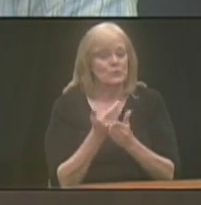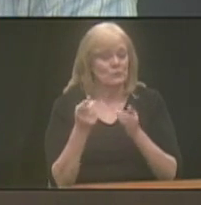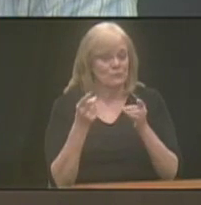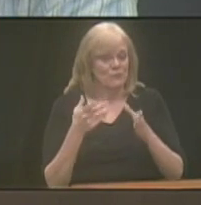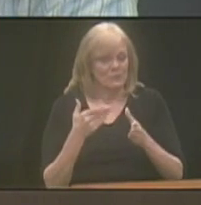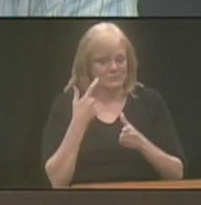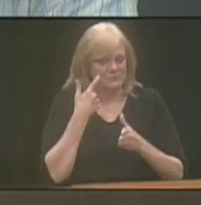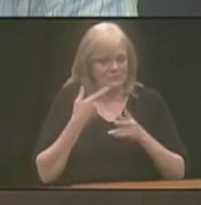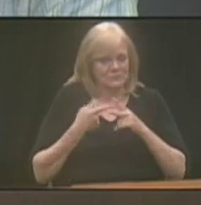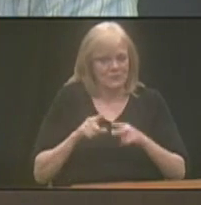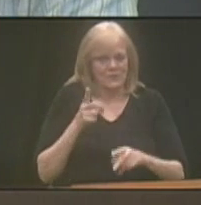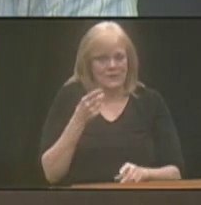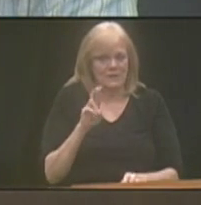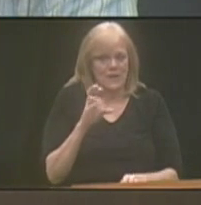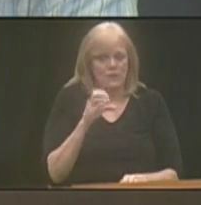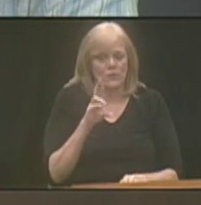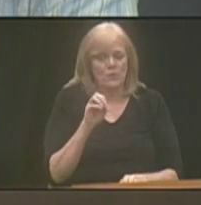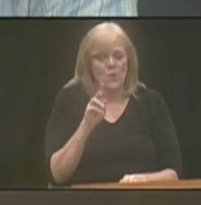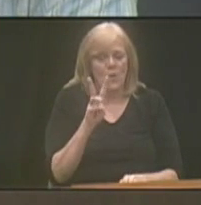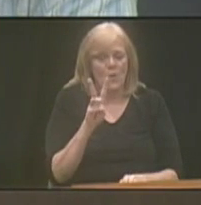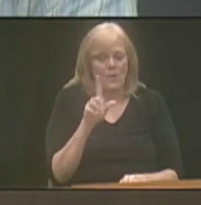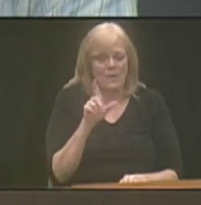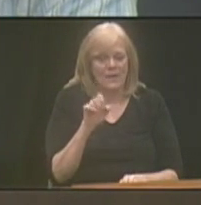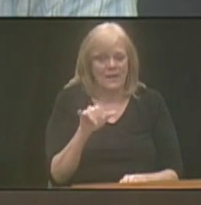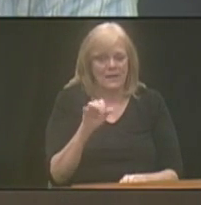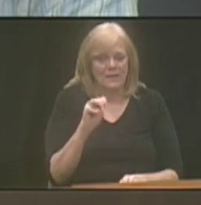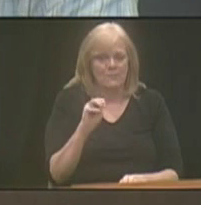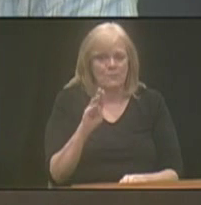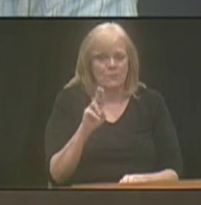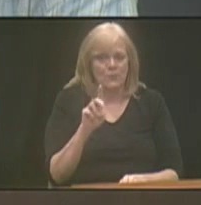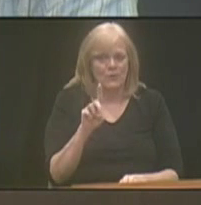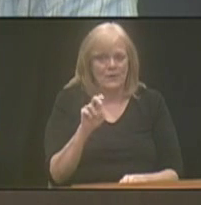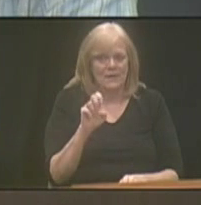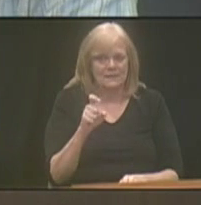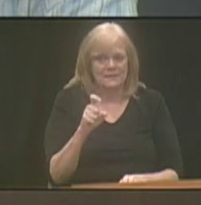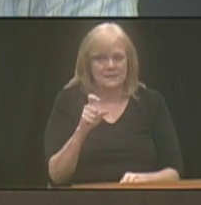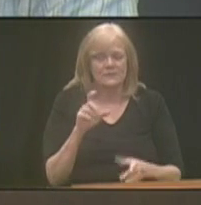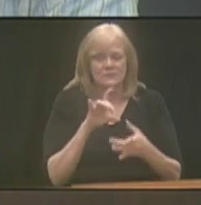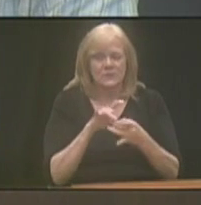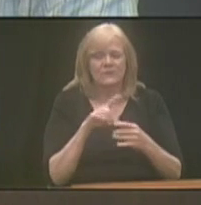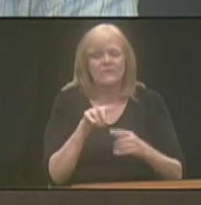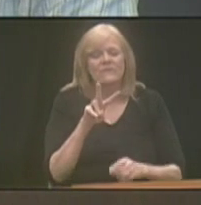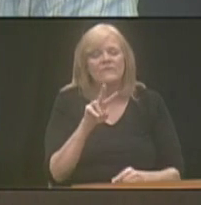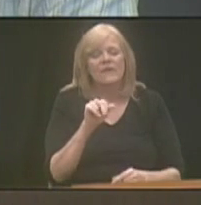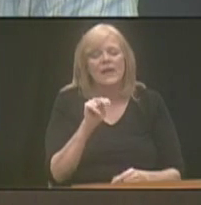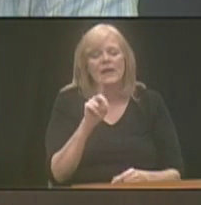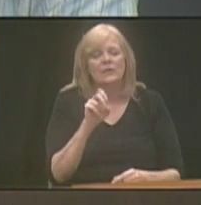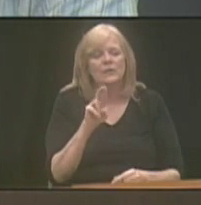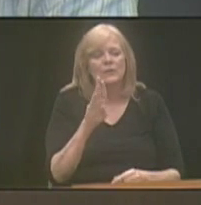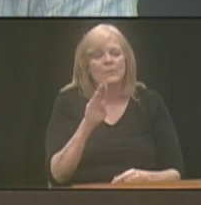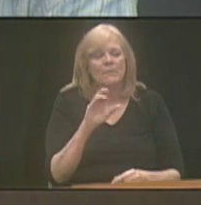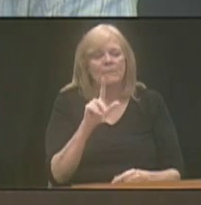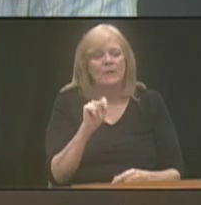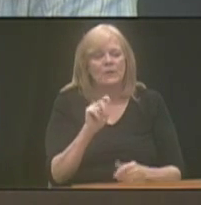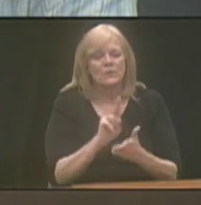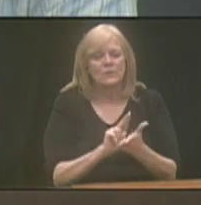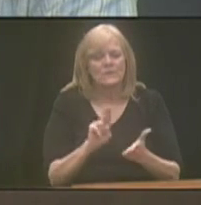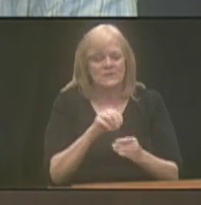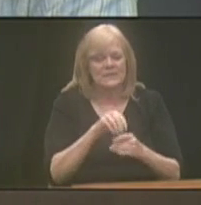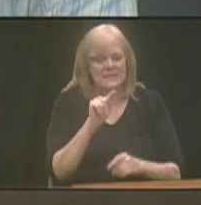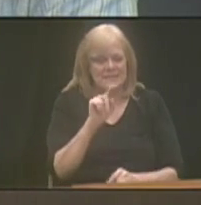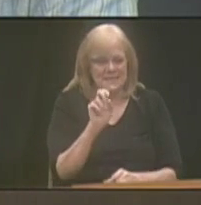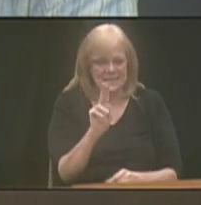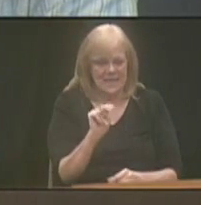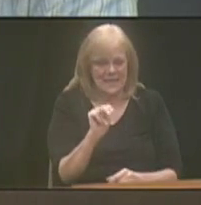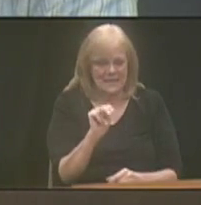just started in July, Dr. Karoli Mernix, who joined us from Vanderbilt University in Tennessee.